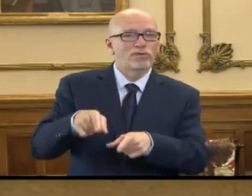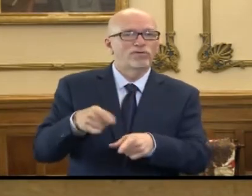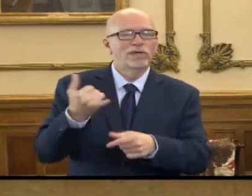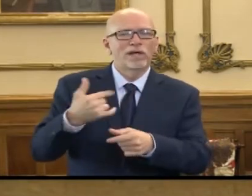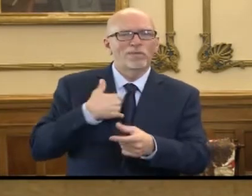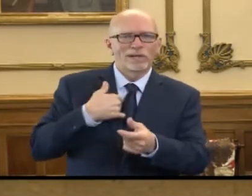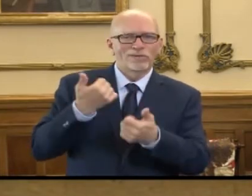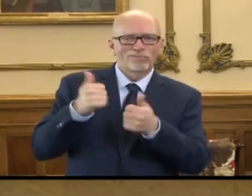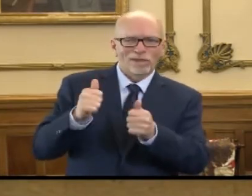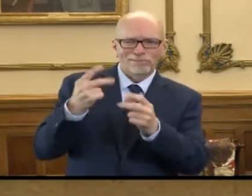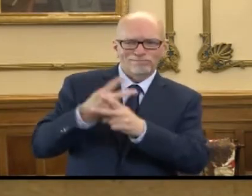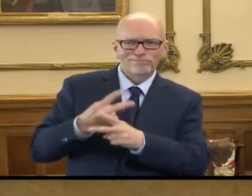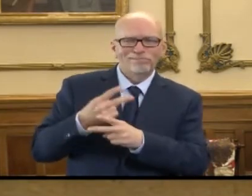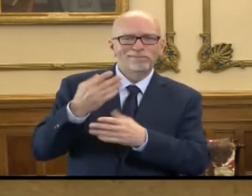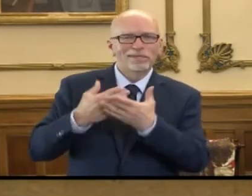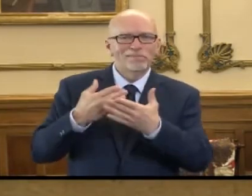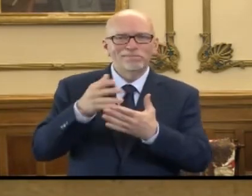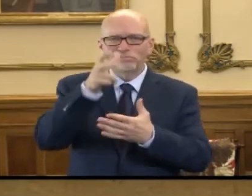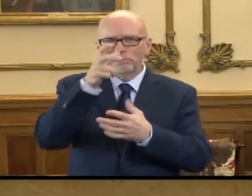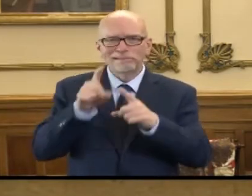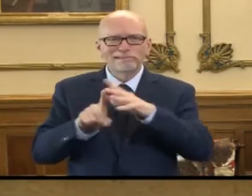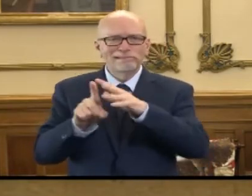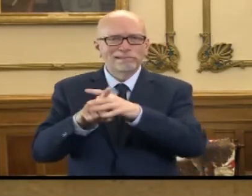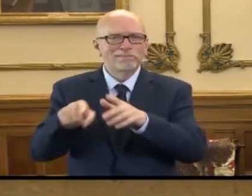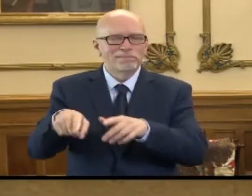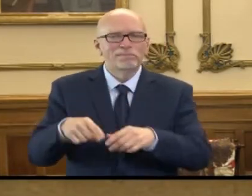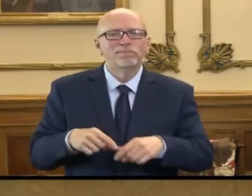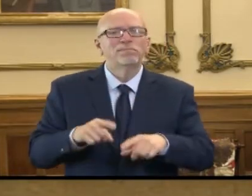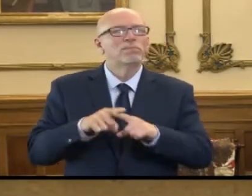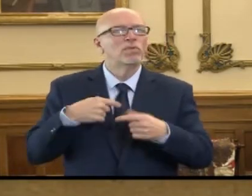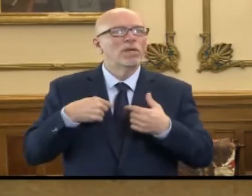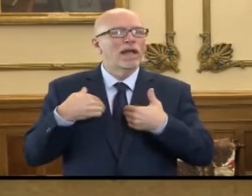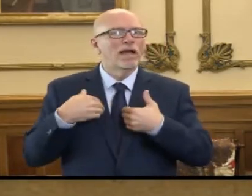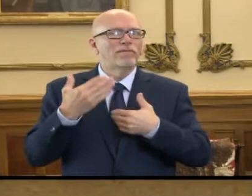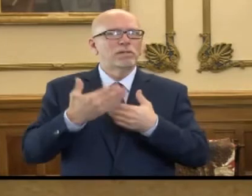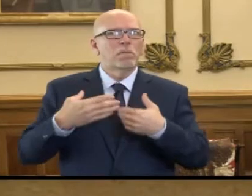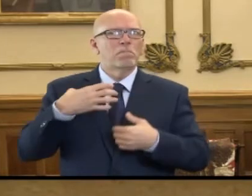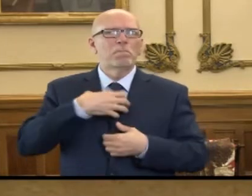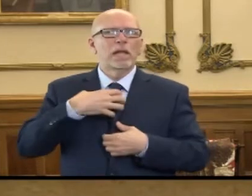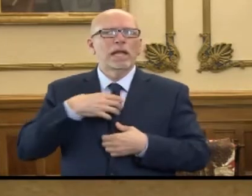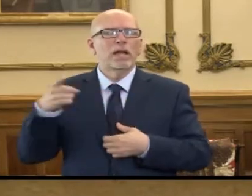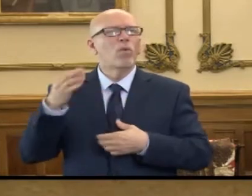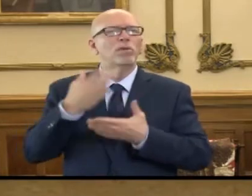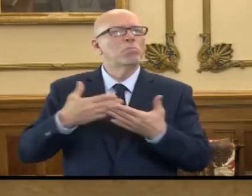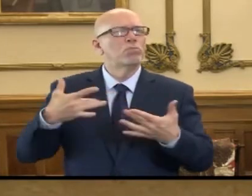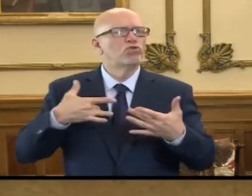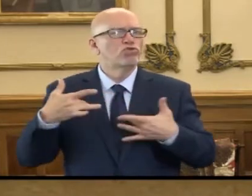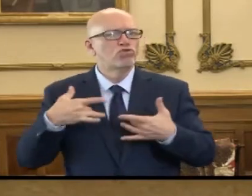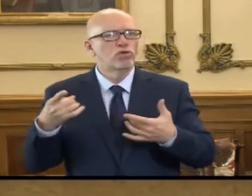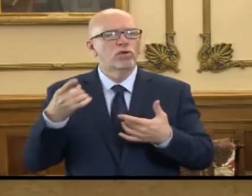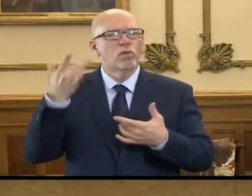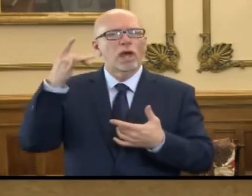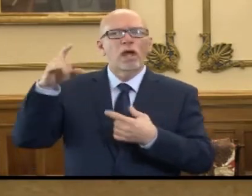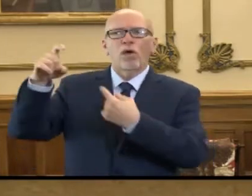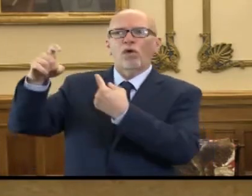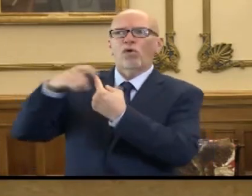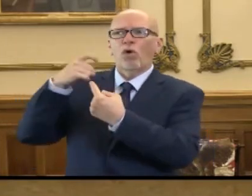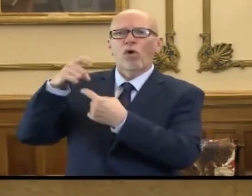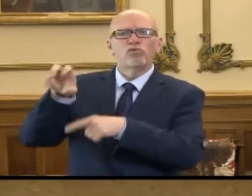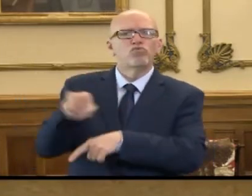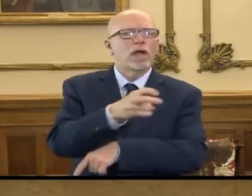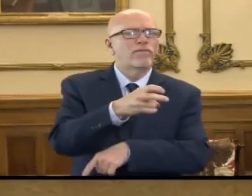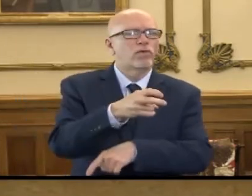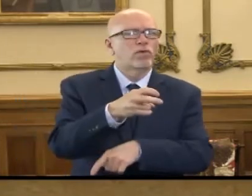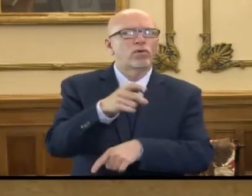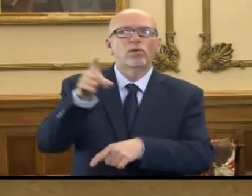working out all of the kinks in that. But we have had some complaints or some concerns about calls being transferred, and when